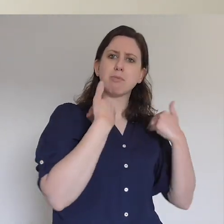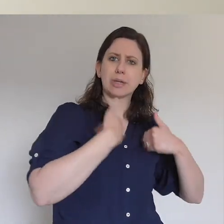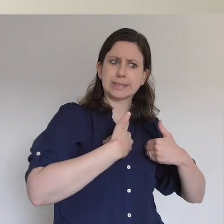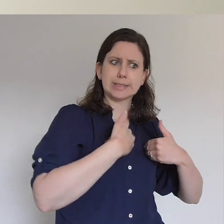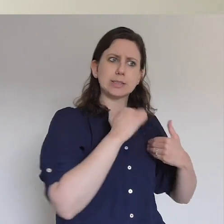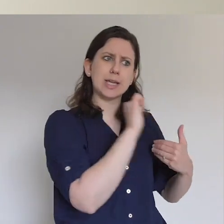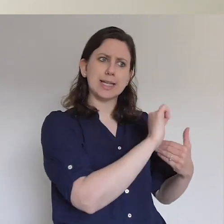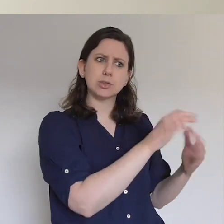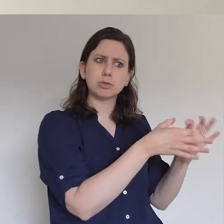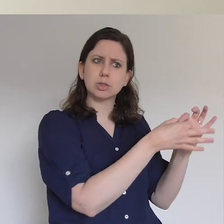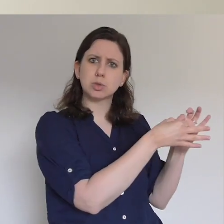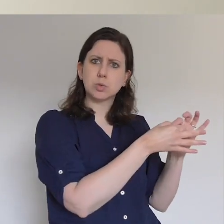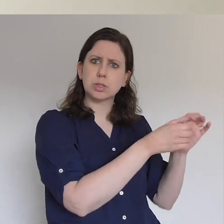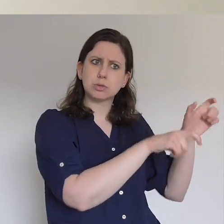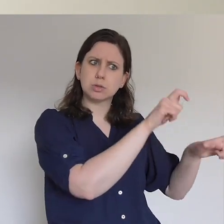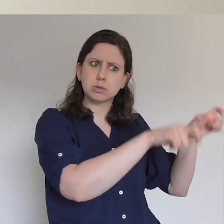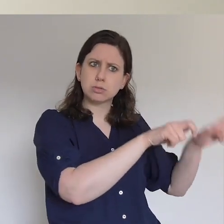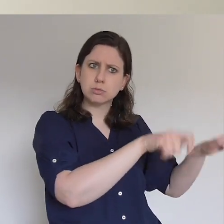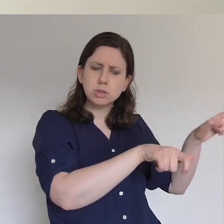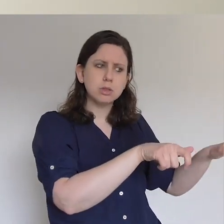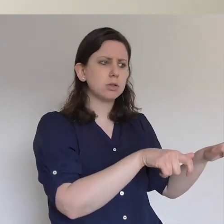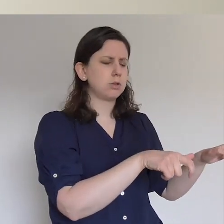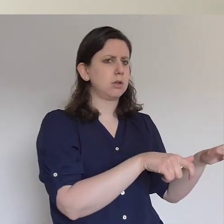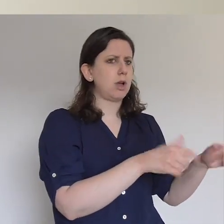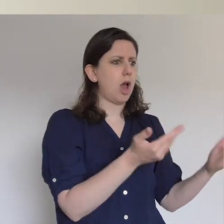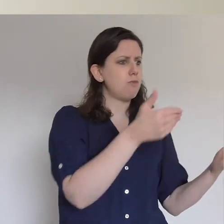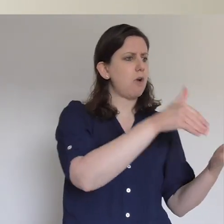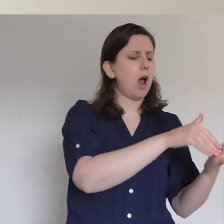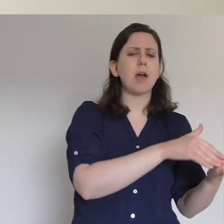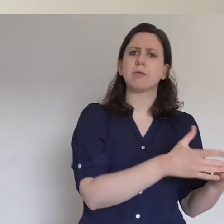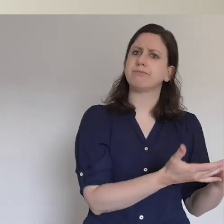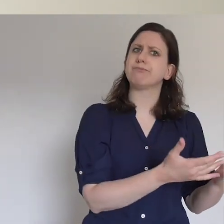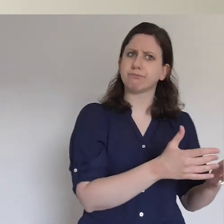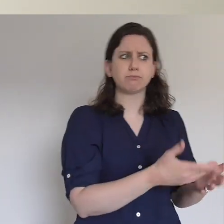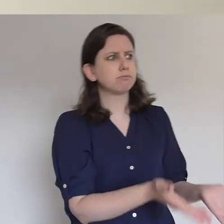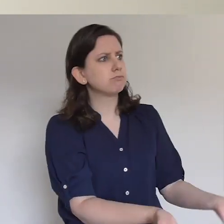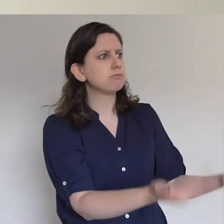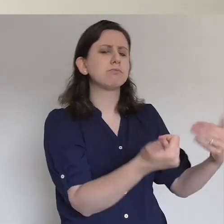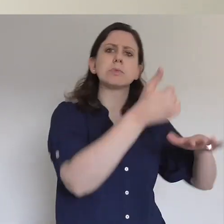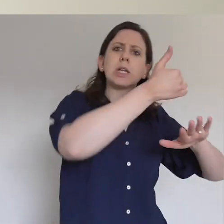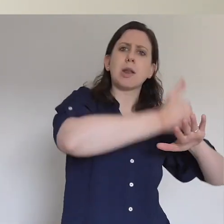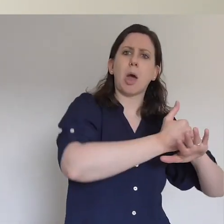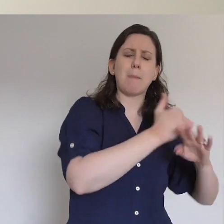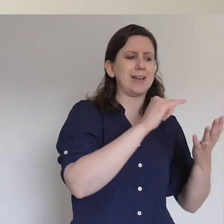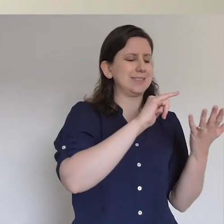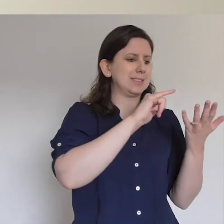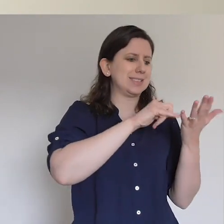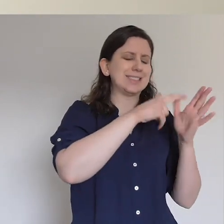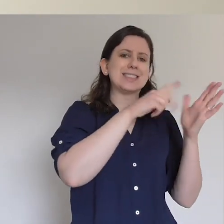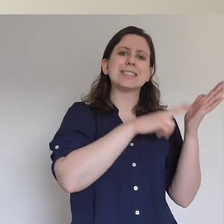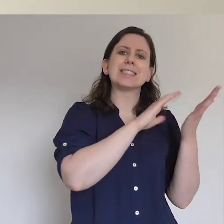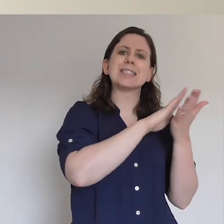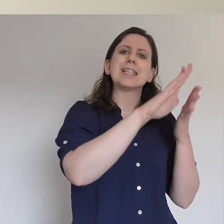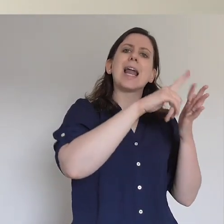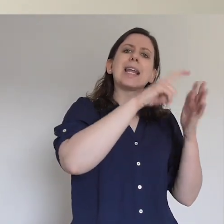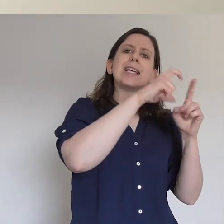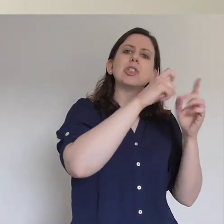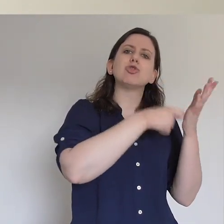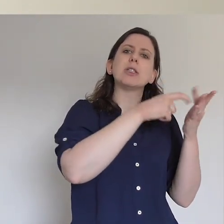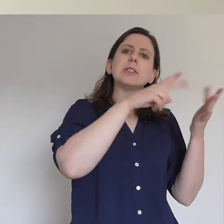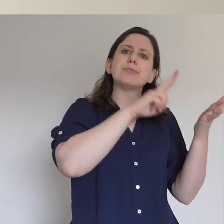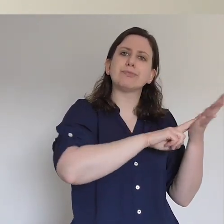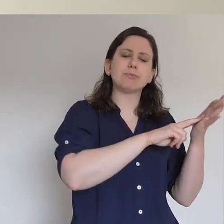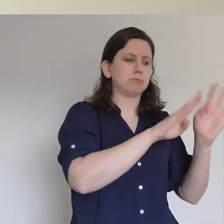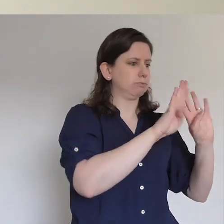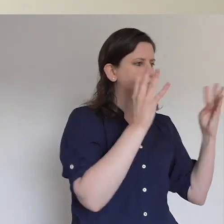they called together the Sanhedrin, the full assembly of the elders of Israel, and sent to the jail for the apostles.